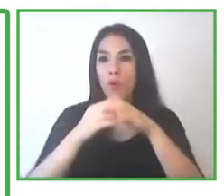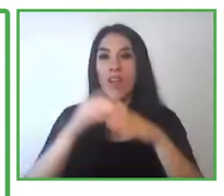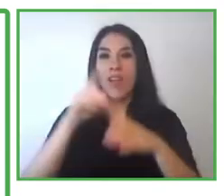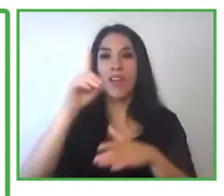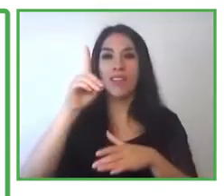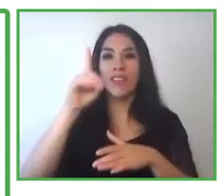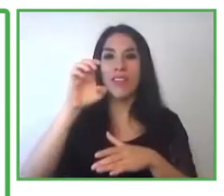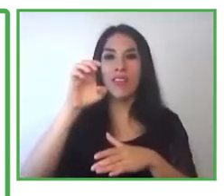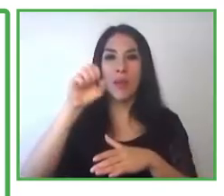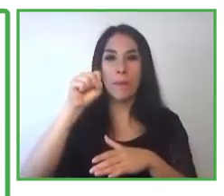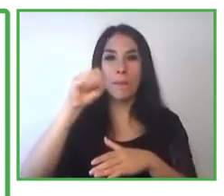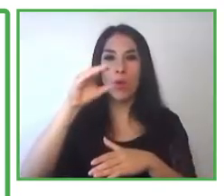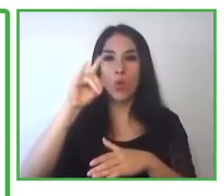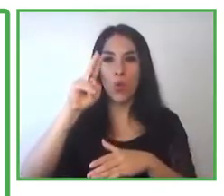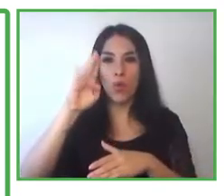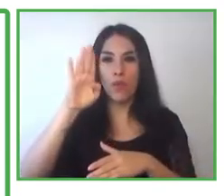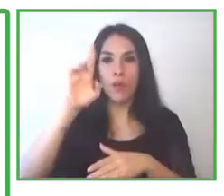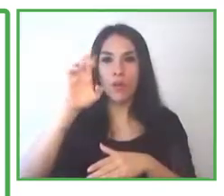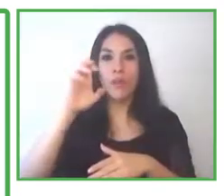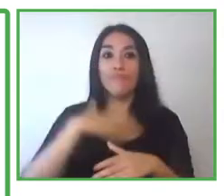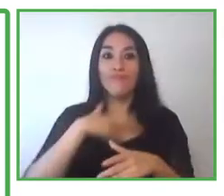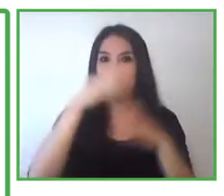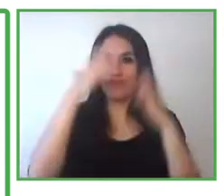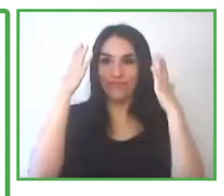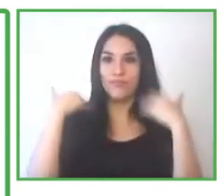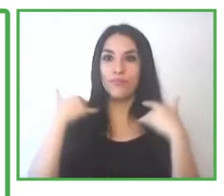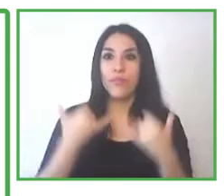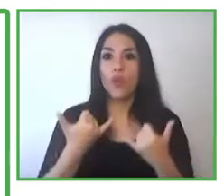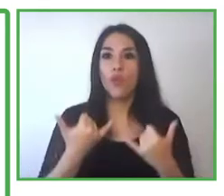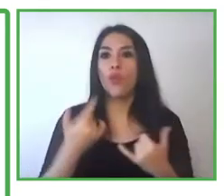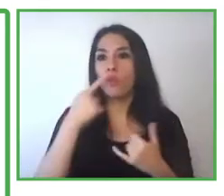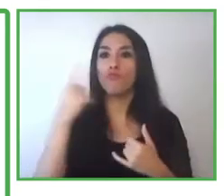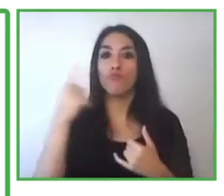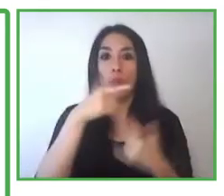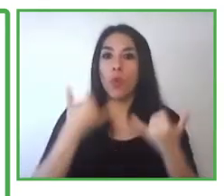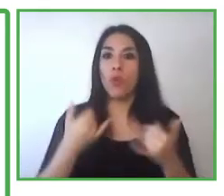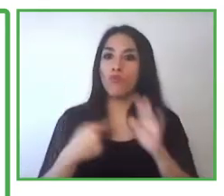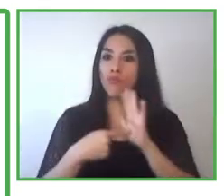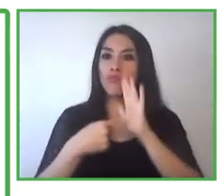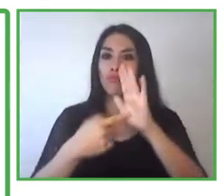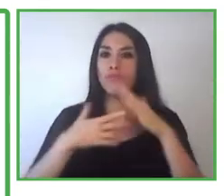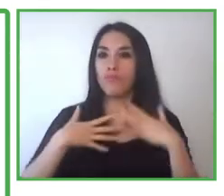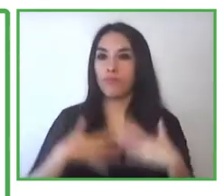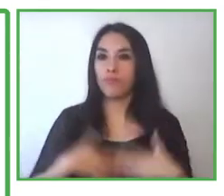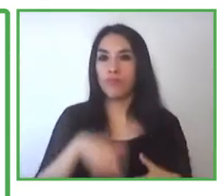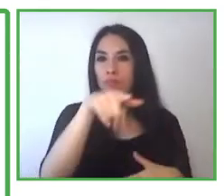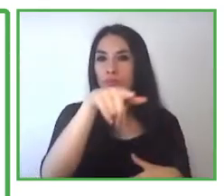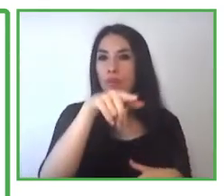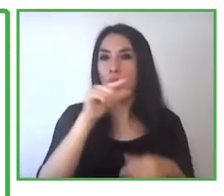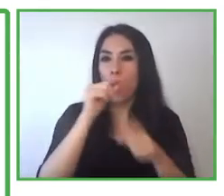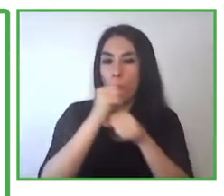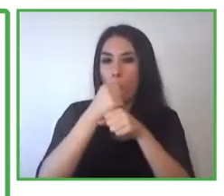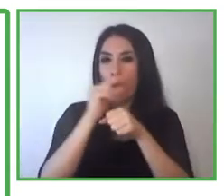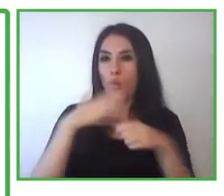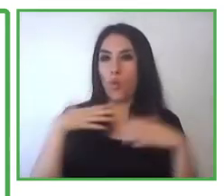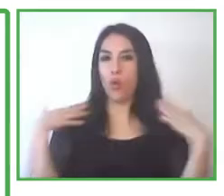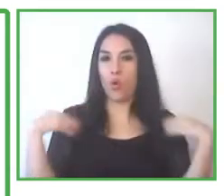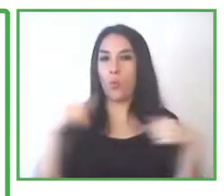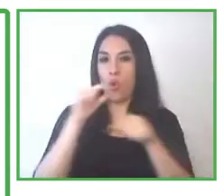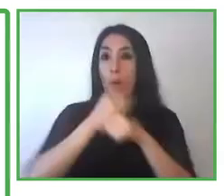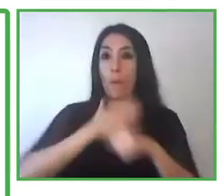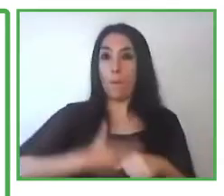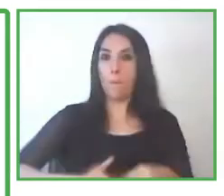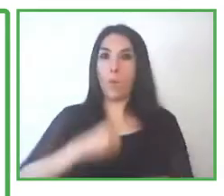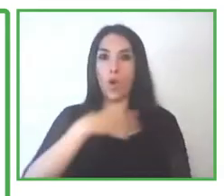woman with long hair, a brown jacket, and a white shirt, wearing brown glasses. I'm truly happy to see the progress